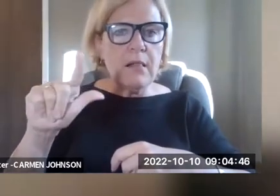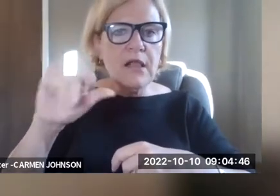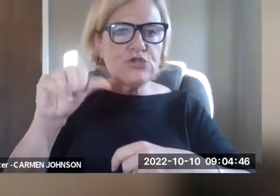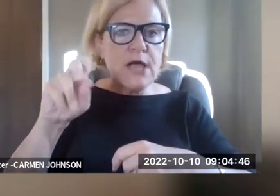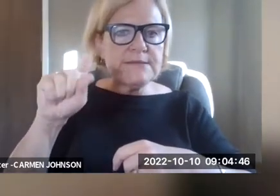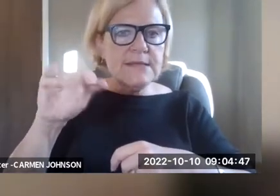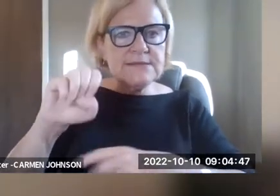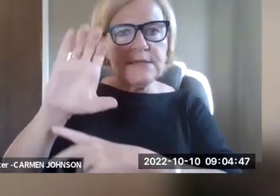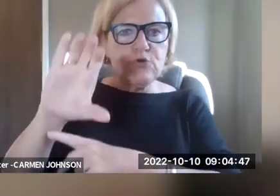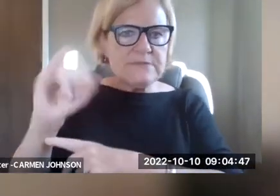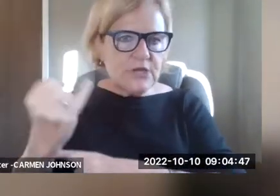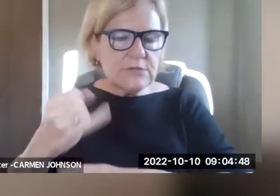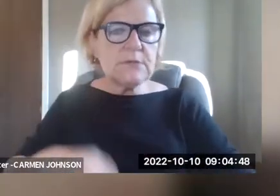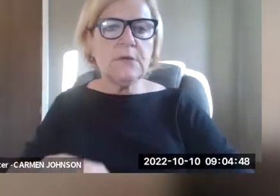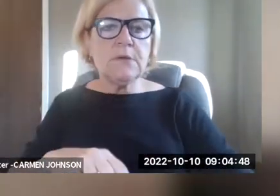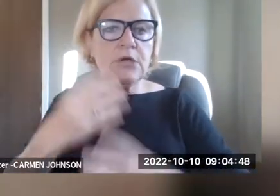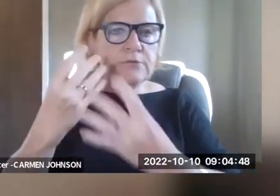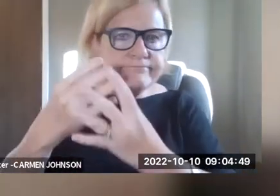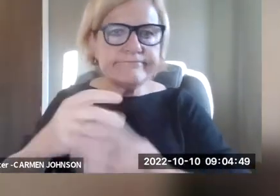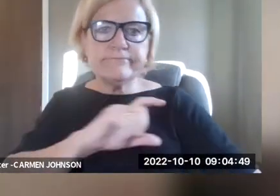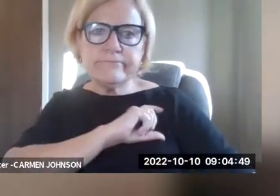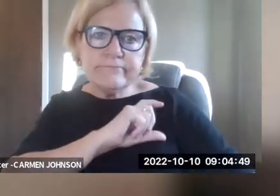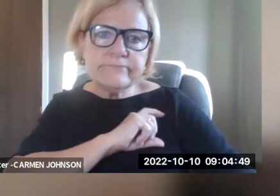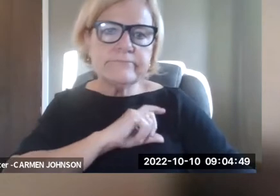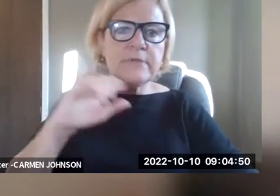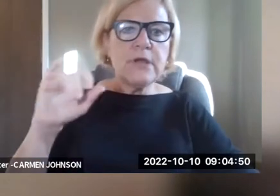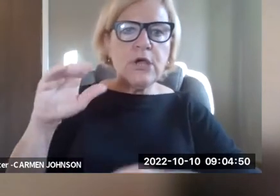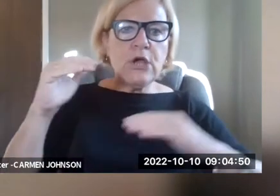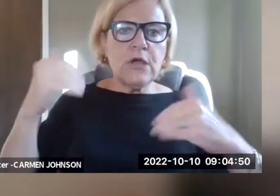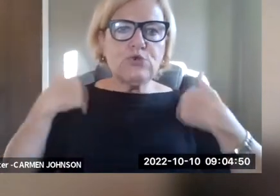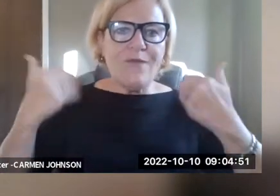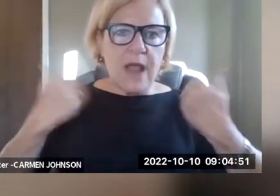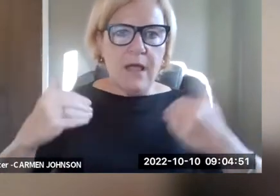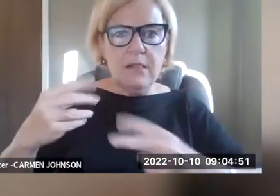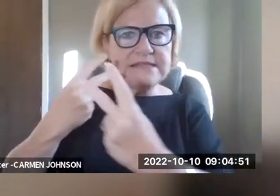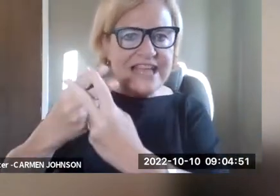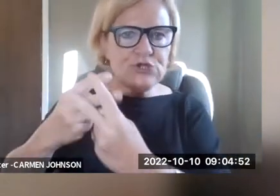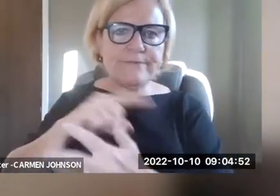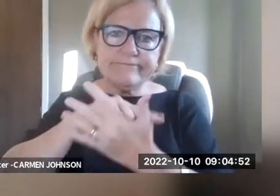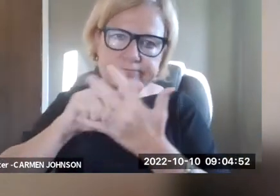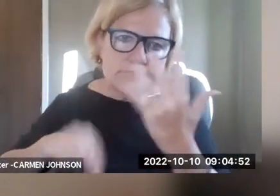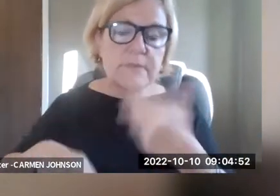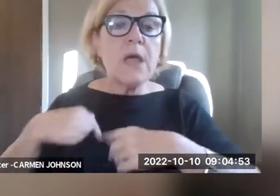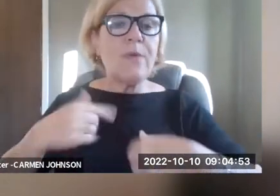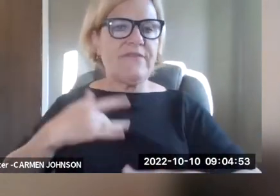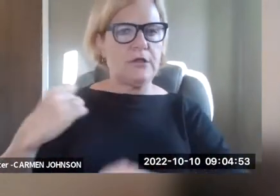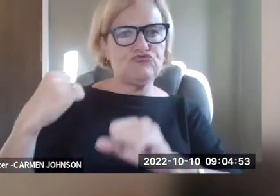focus on cases involving the criminal justice system, jails, prisons, policing,